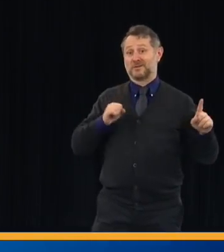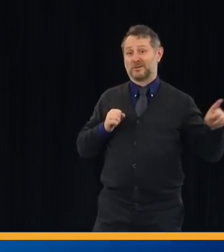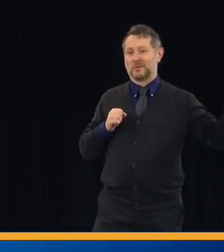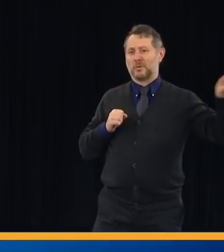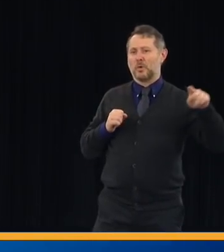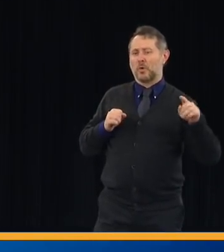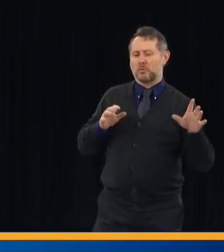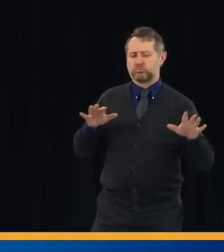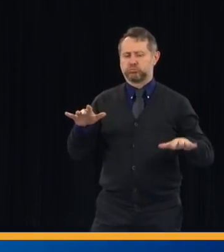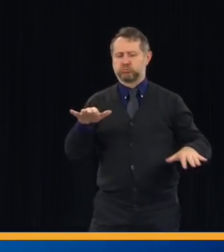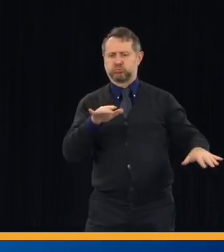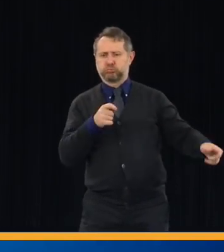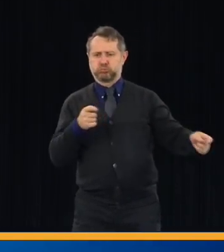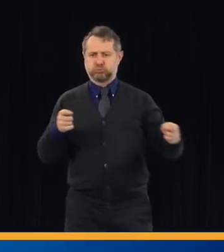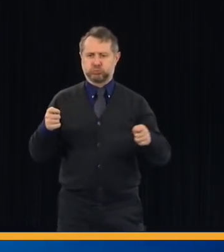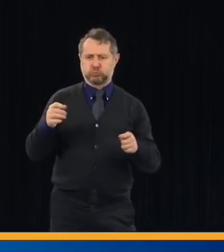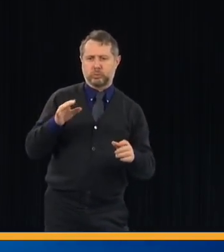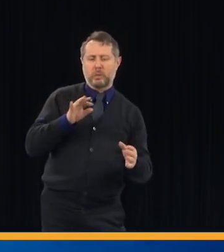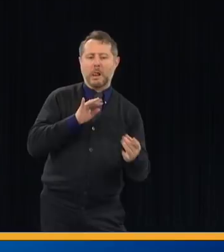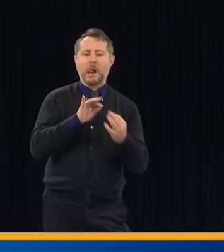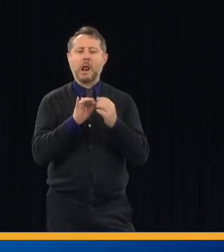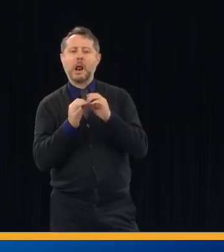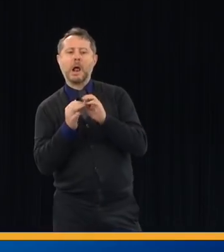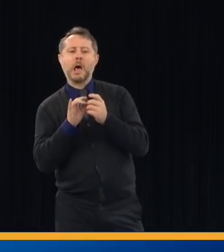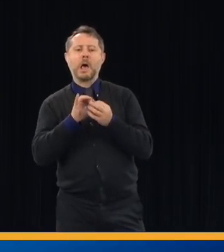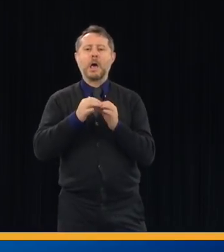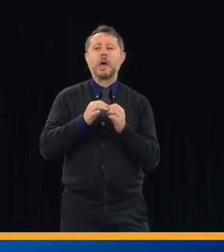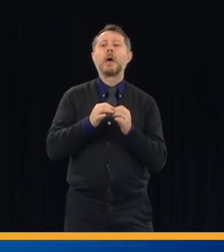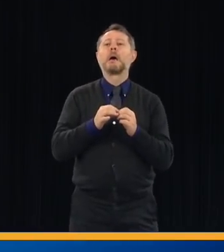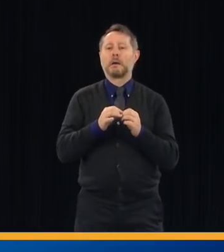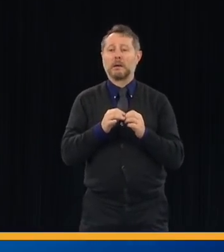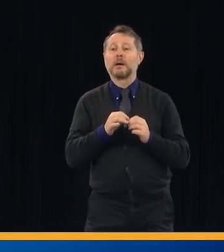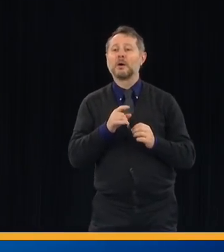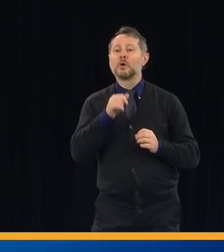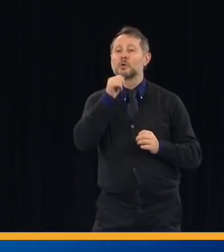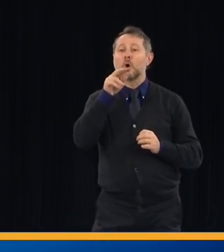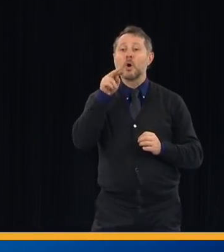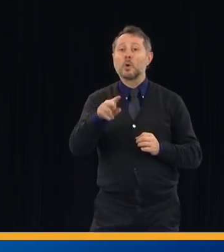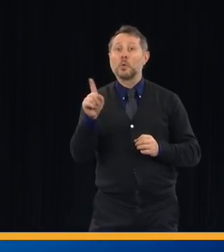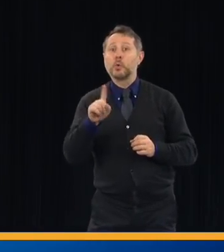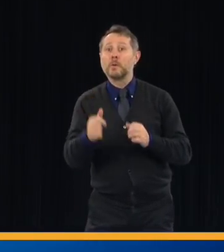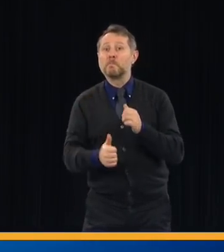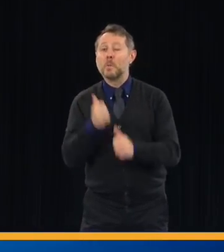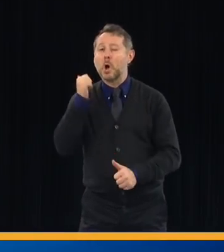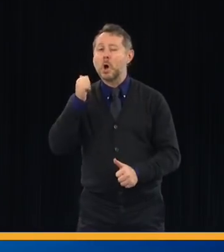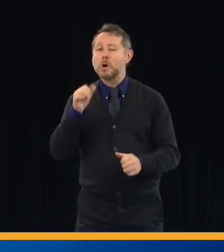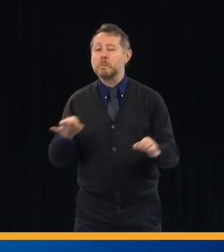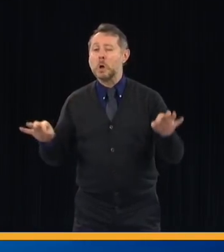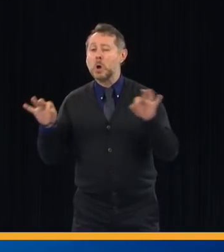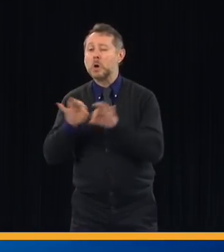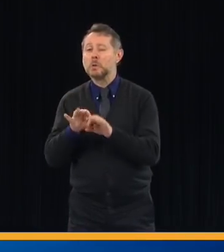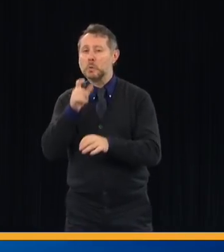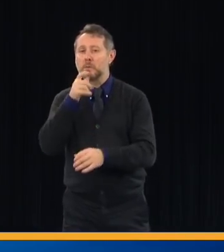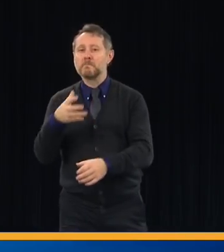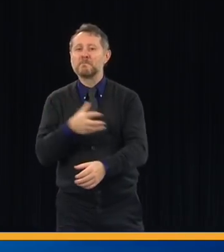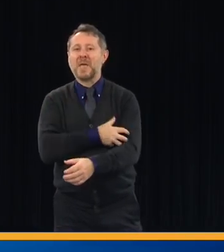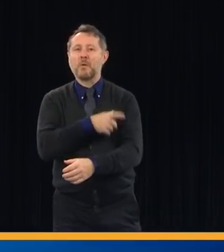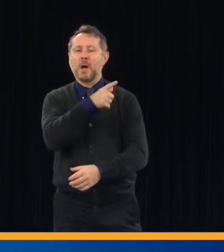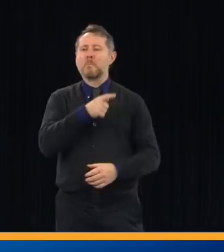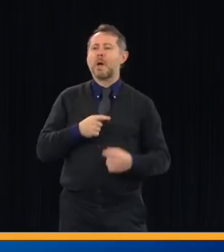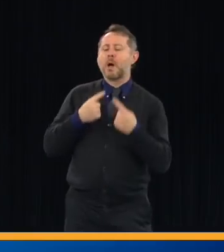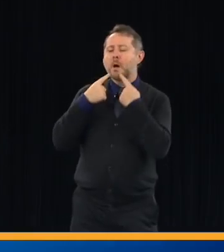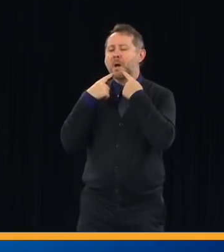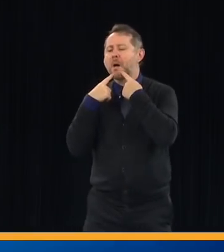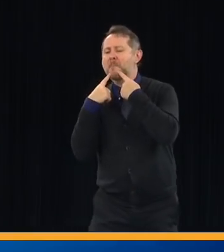my share as opposed to where is the need genuinely. And New York